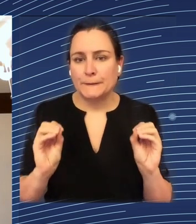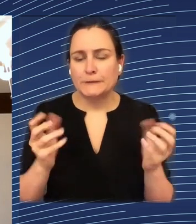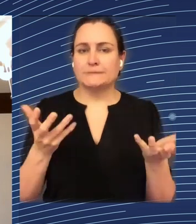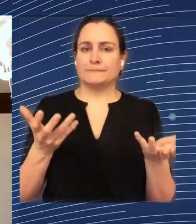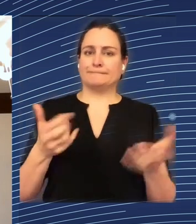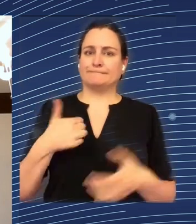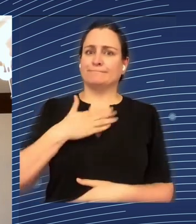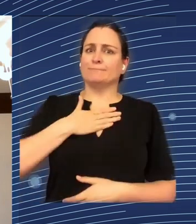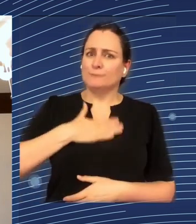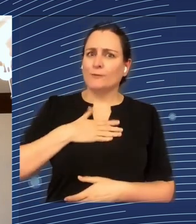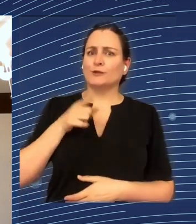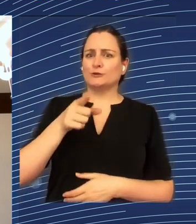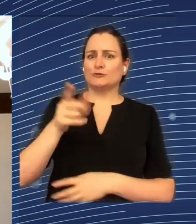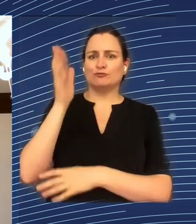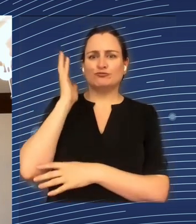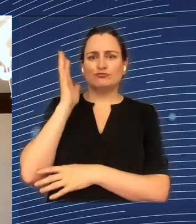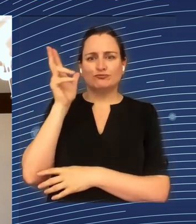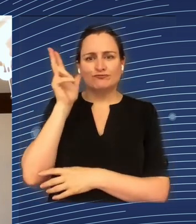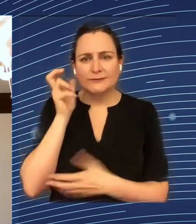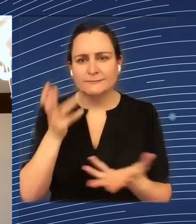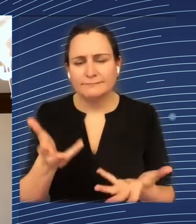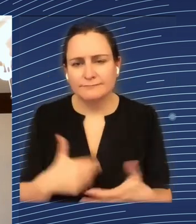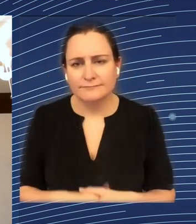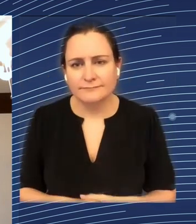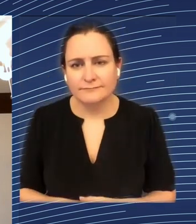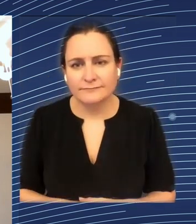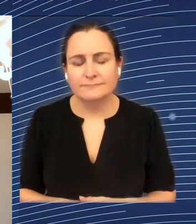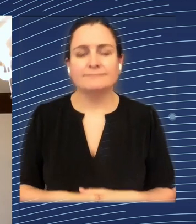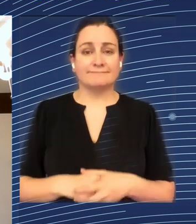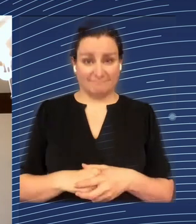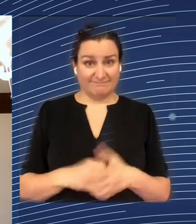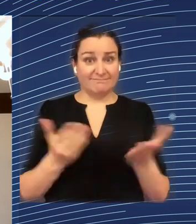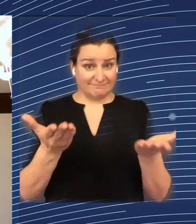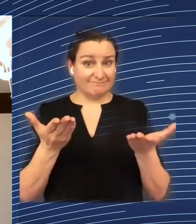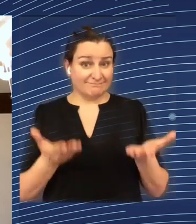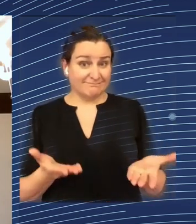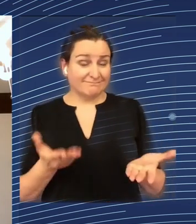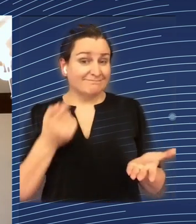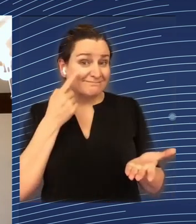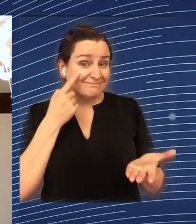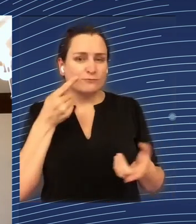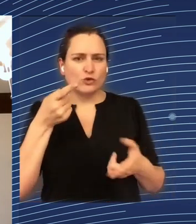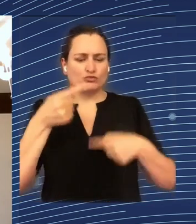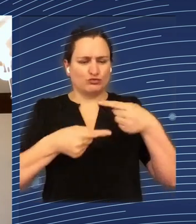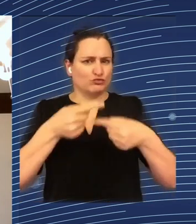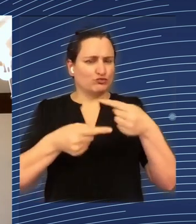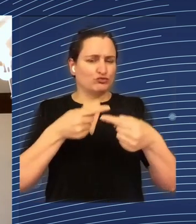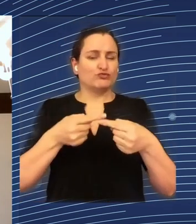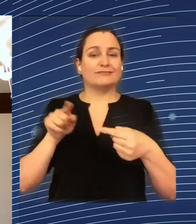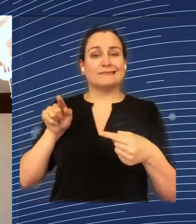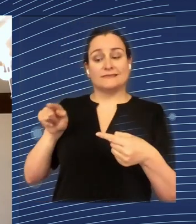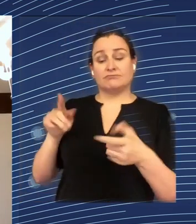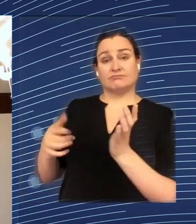to hear what you're saying. Okay, let's try again. And maybe meanwhile the technicians can work on improving the sound quality.